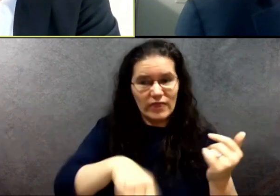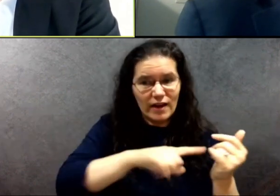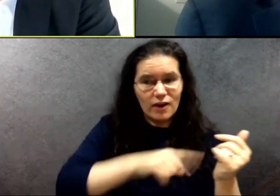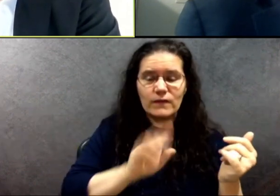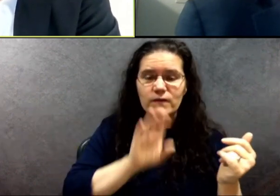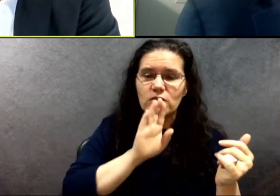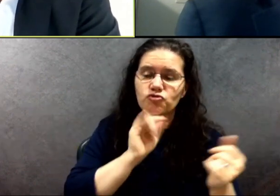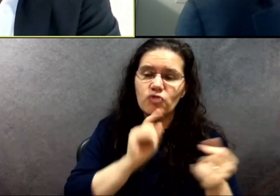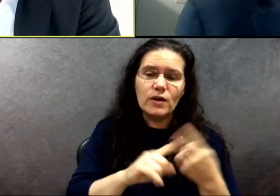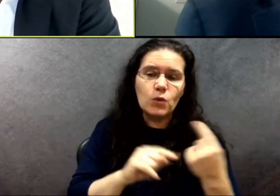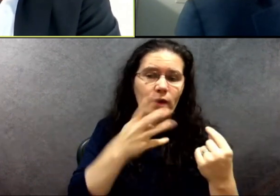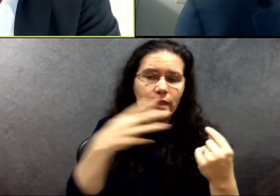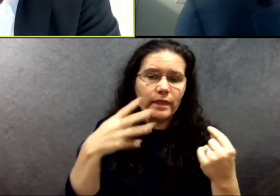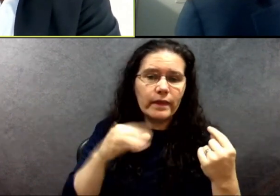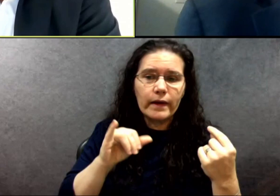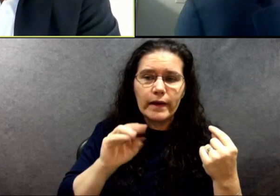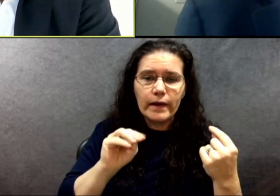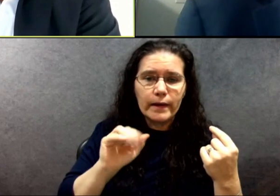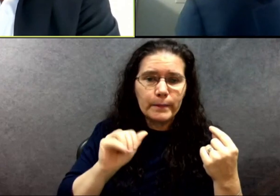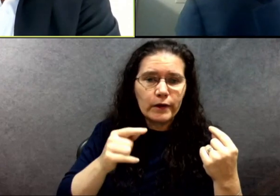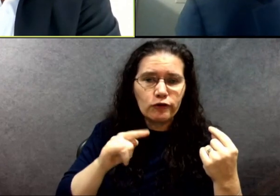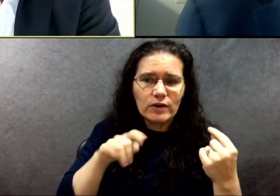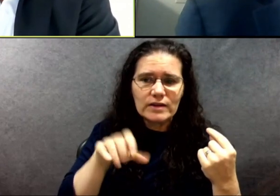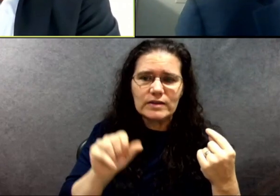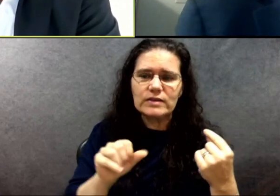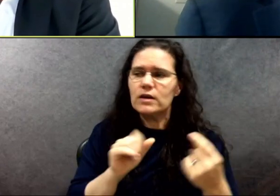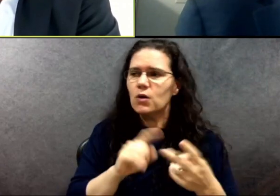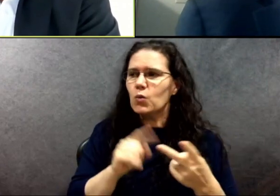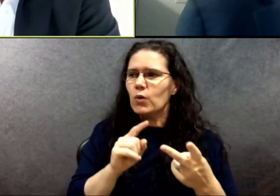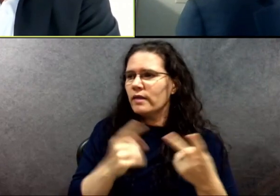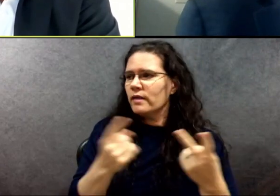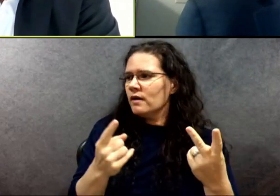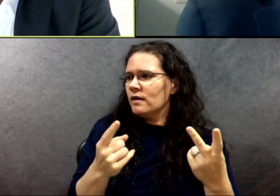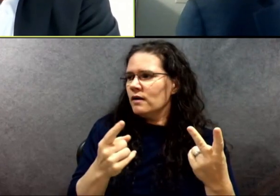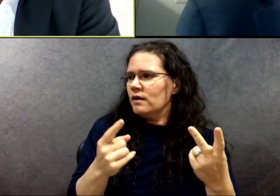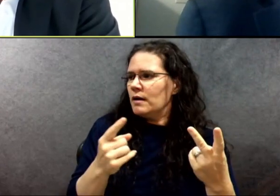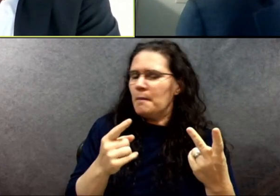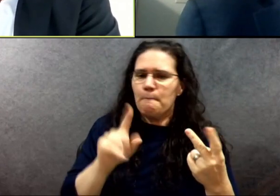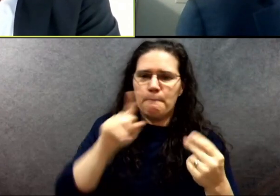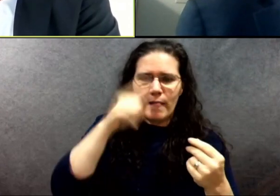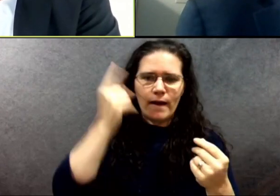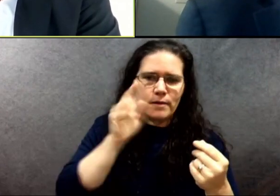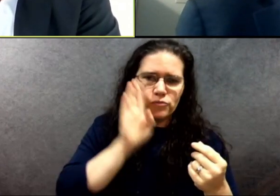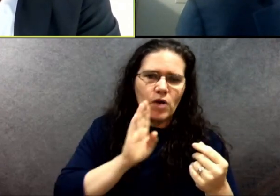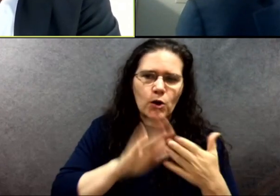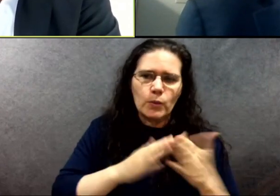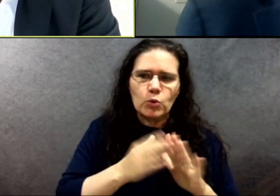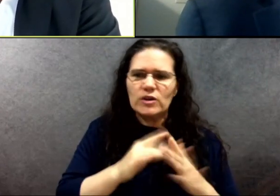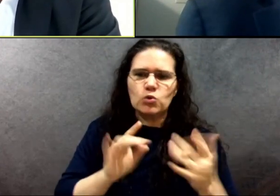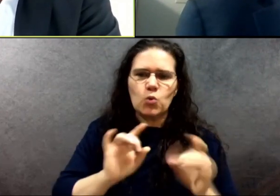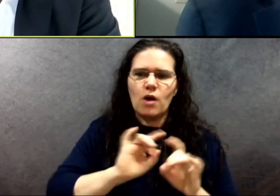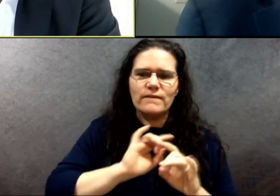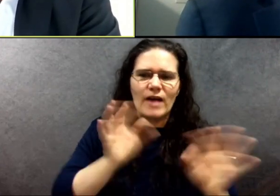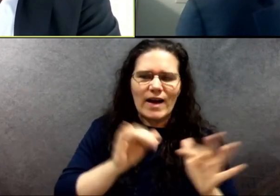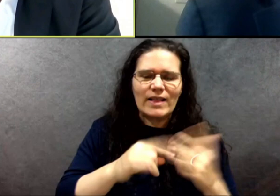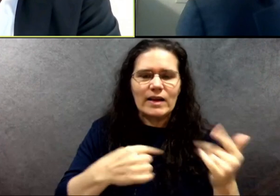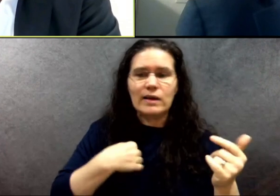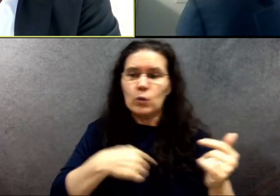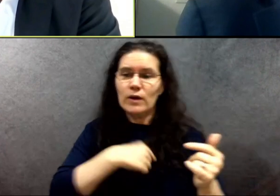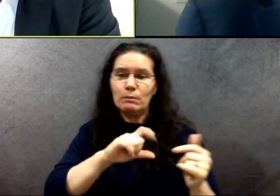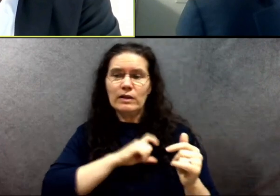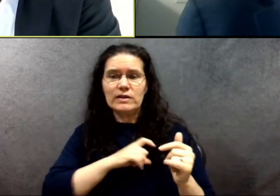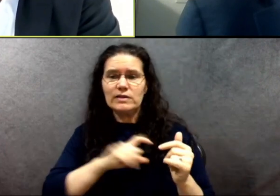with, uh, violent, uh, black and brown communities that, you we want to get home to our families. And then, um,